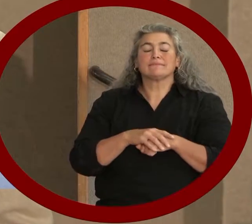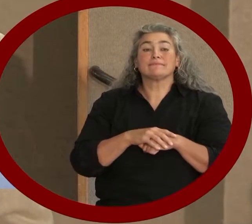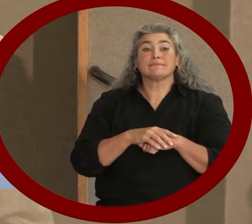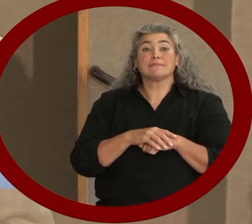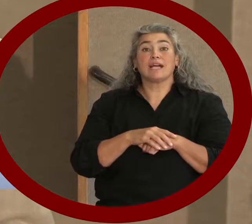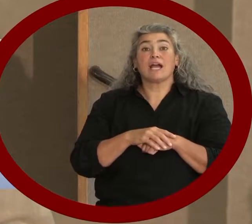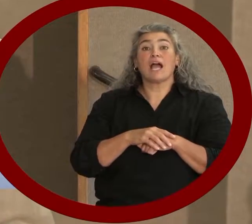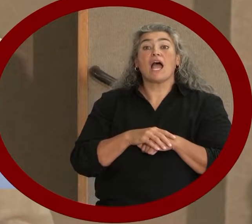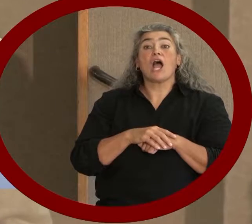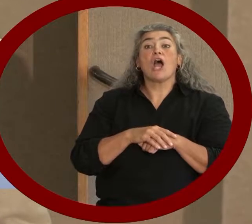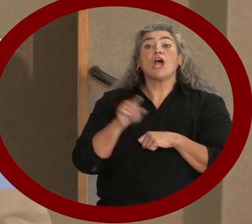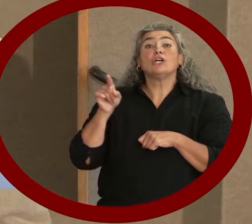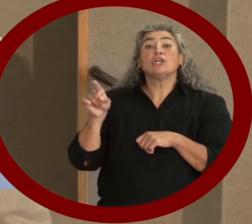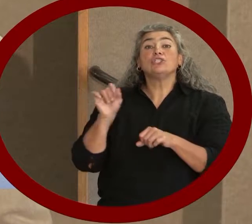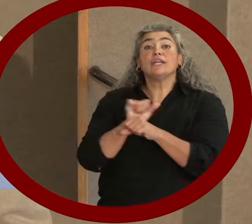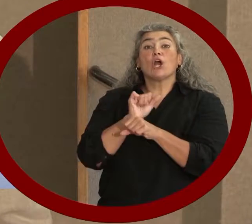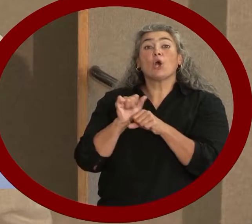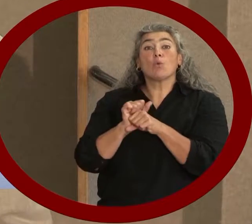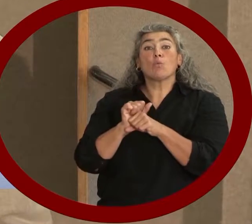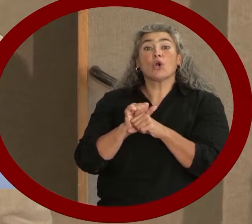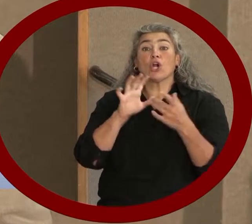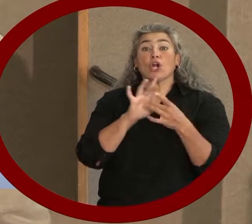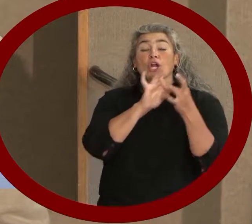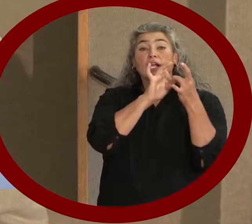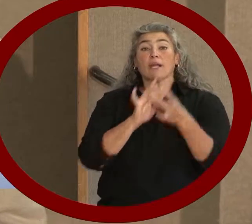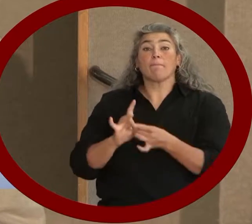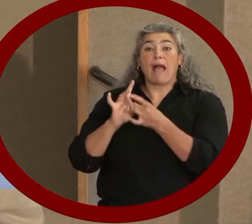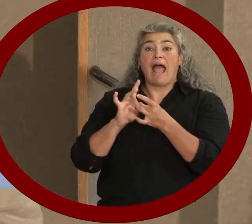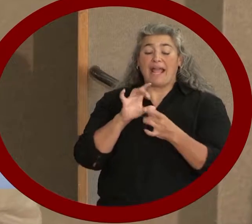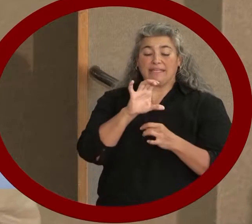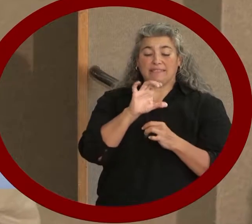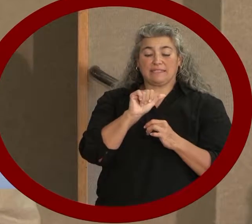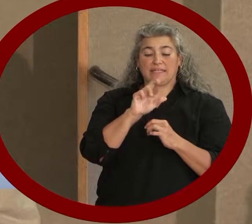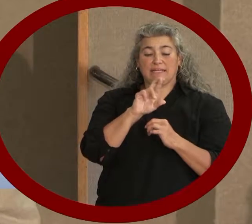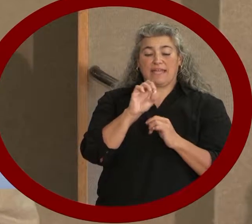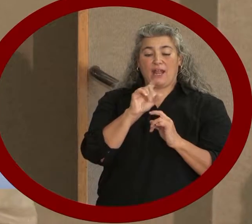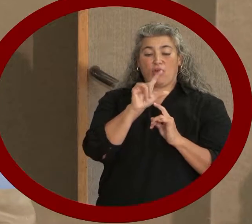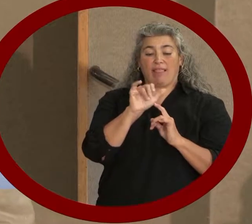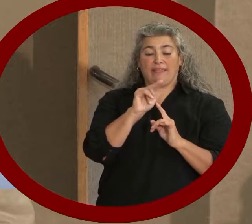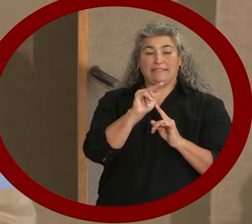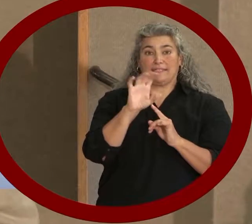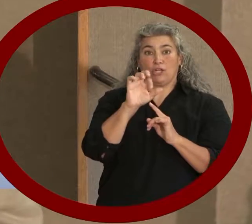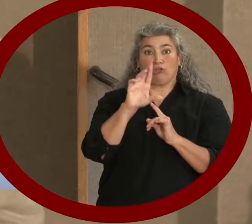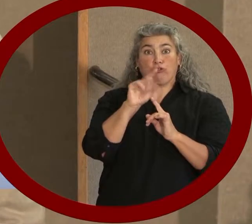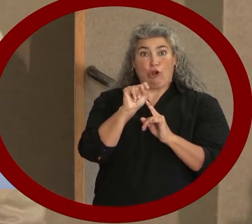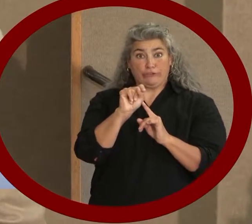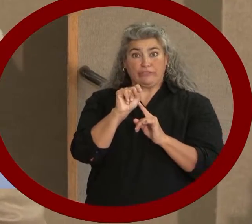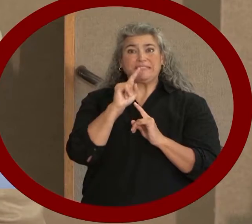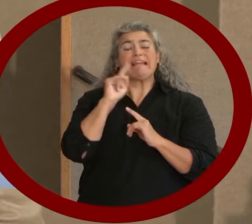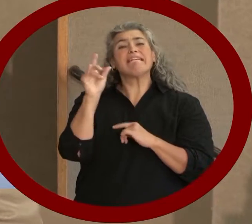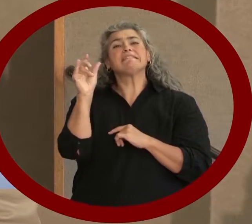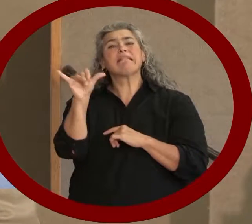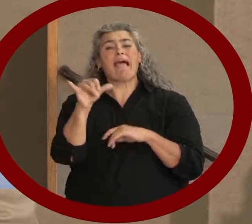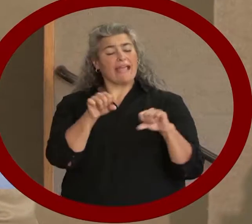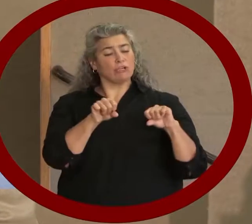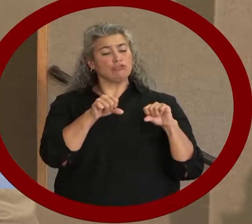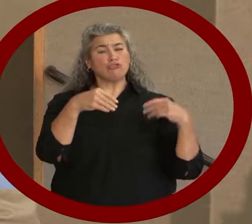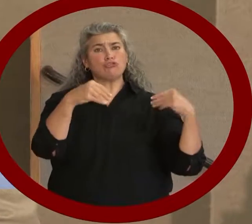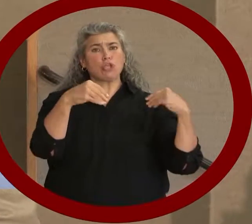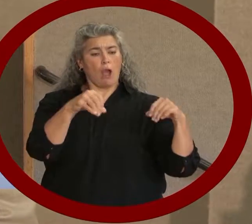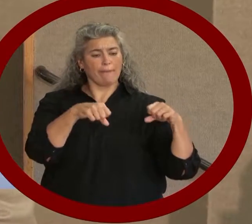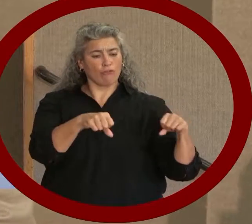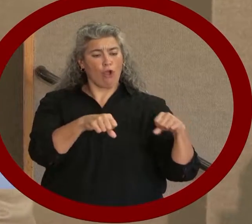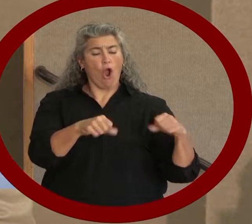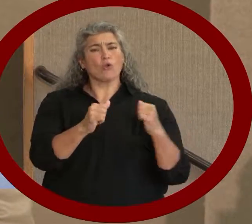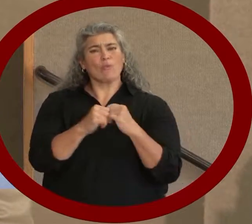Carolyn's Carts, which combines the utility of a shopping cart with the necessity of a wheelchair to Fort Collins,